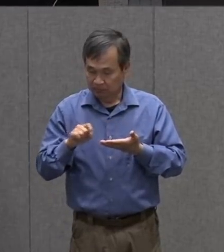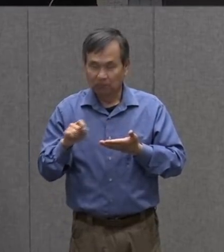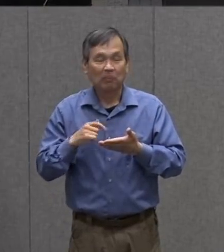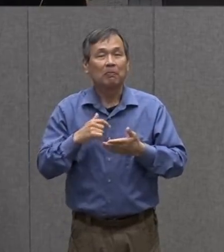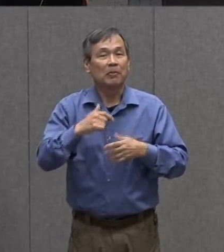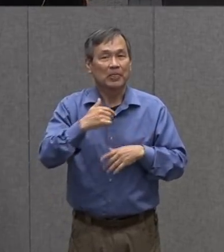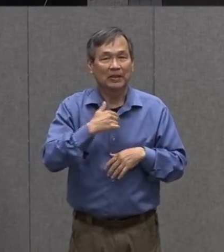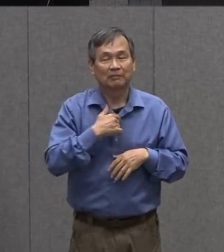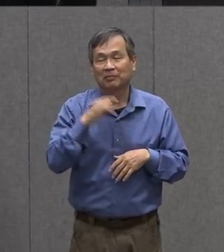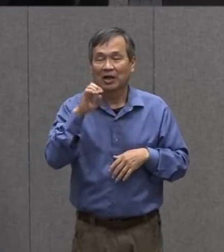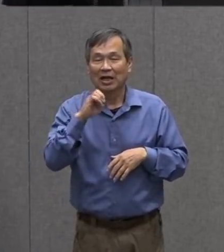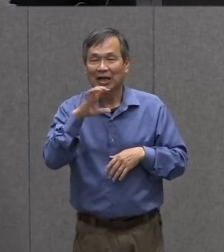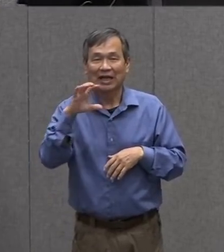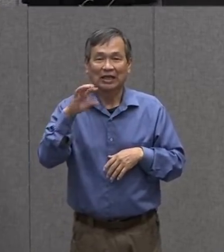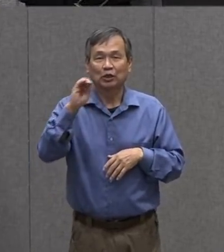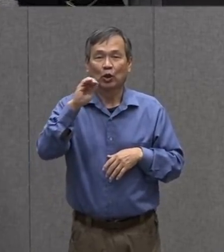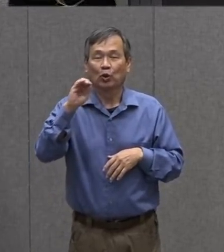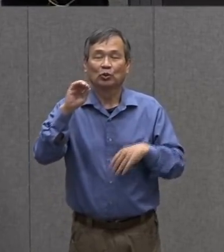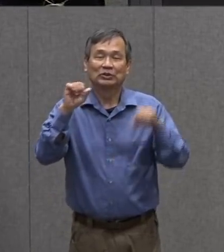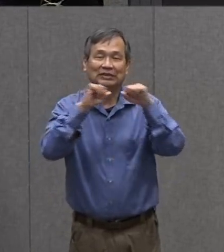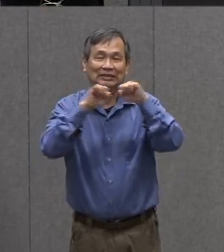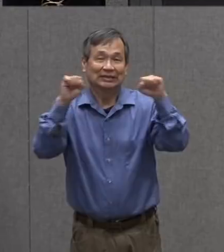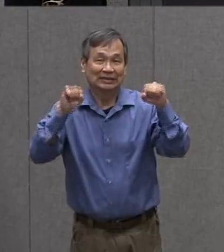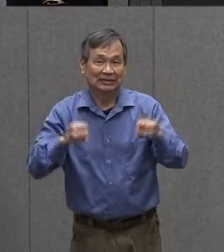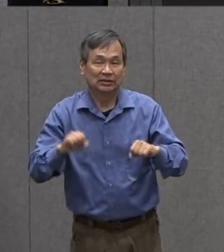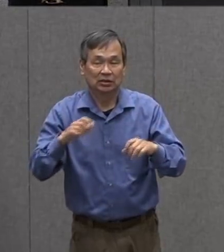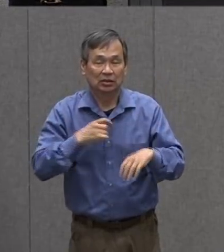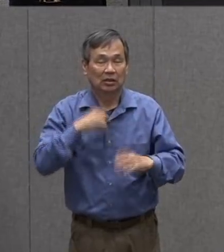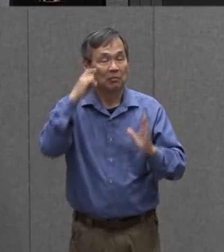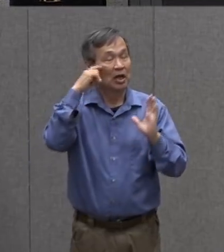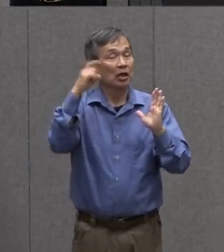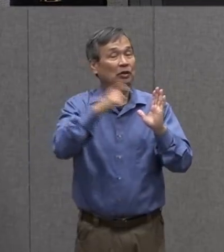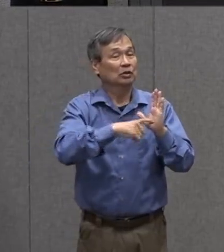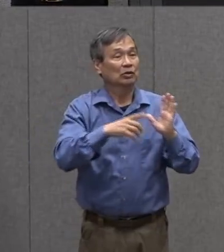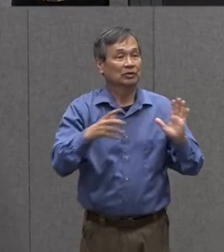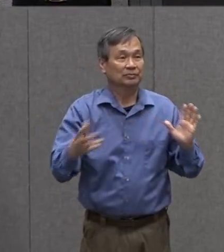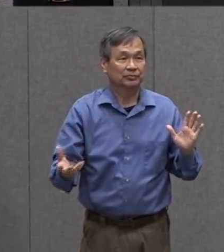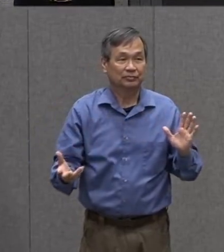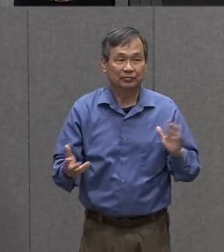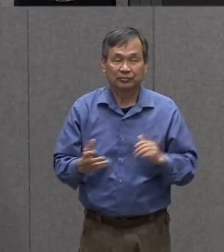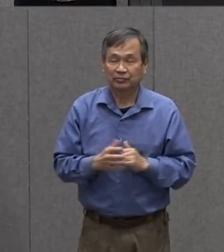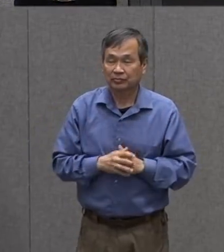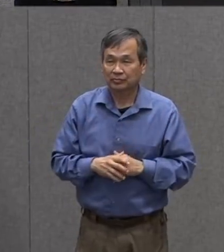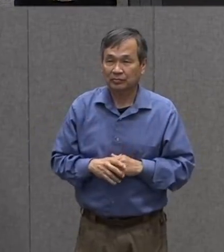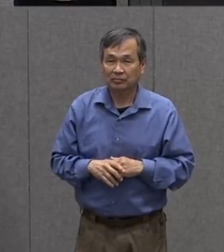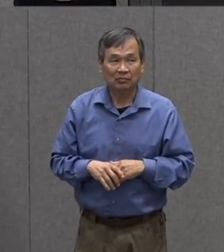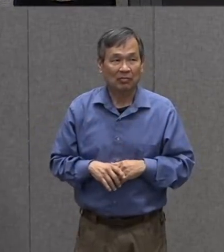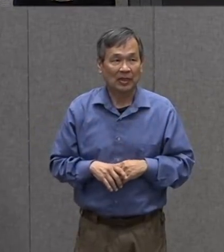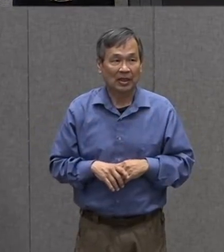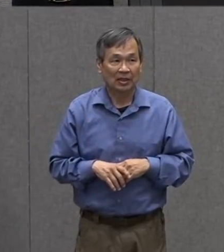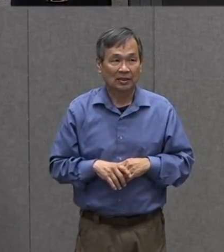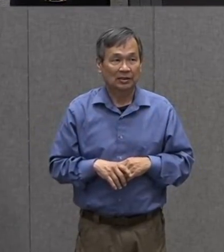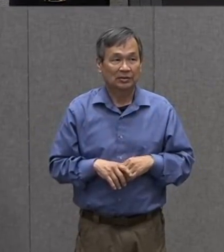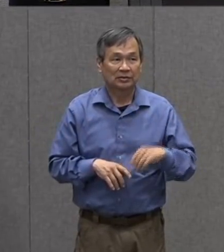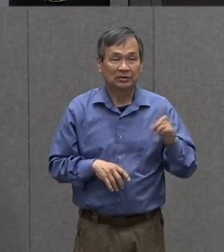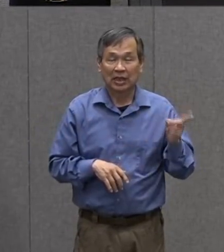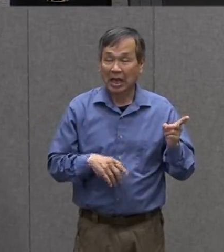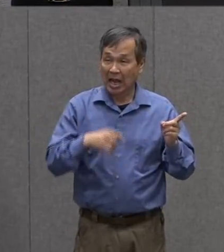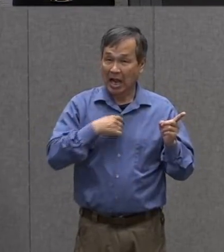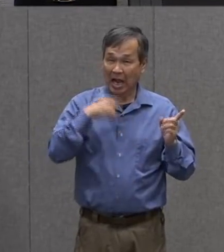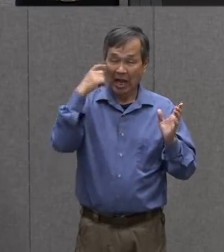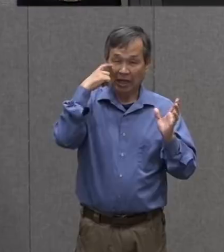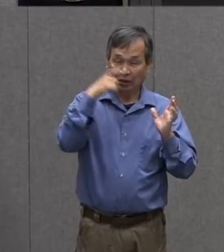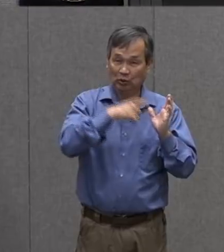our pretend ecosystem i noted under the i hear i noticed